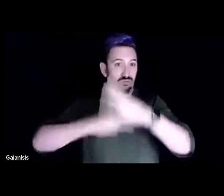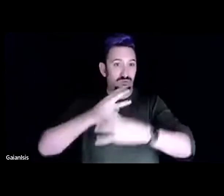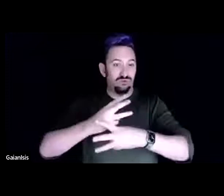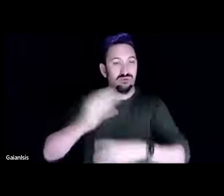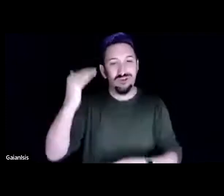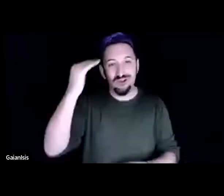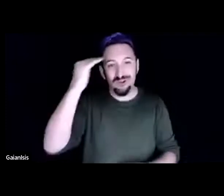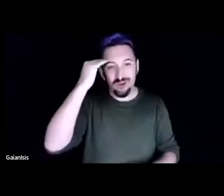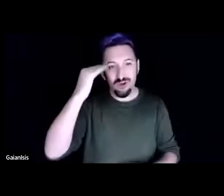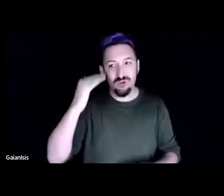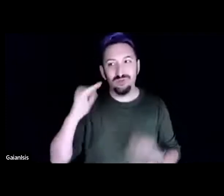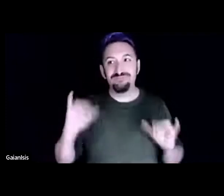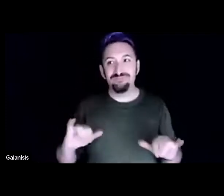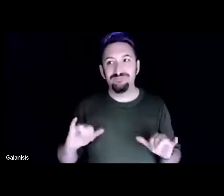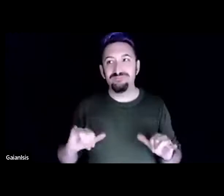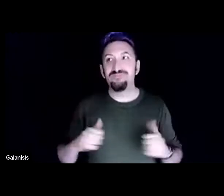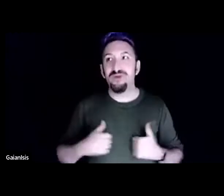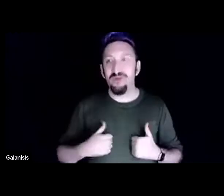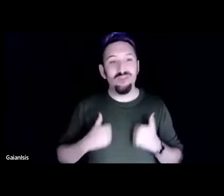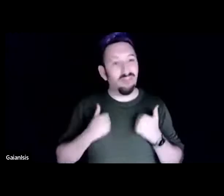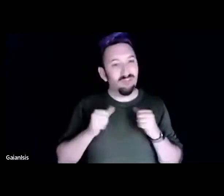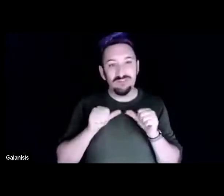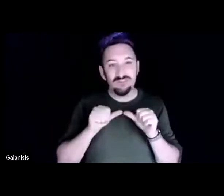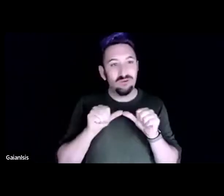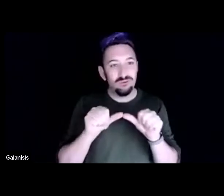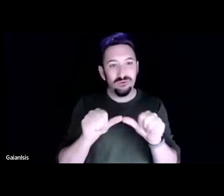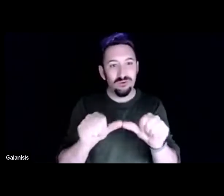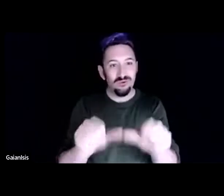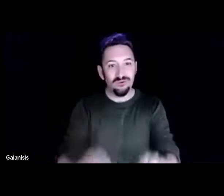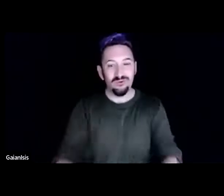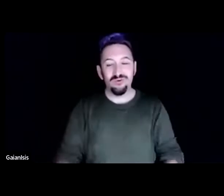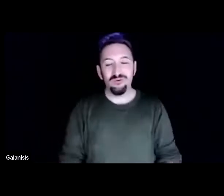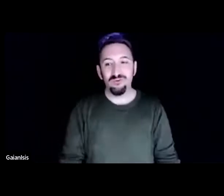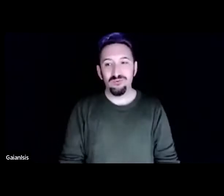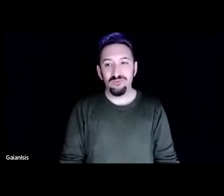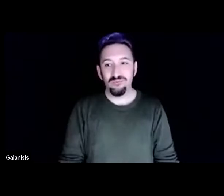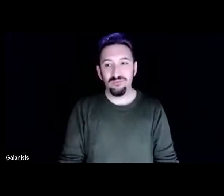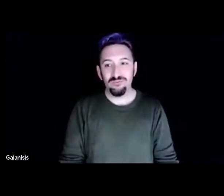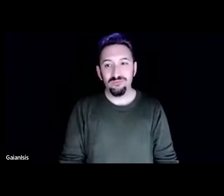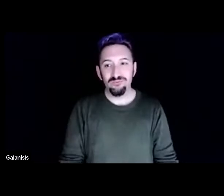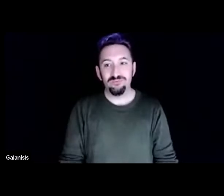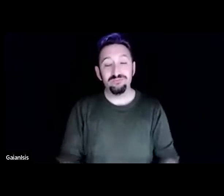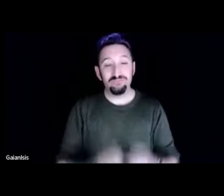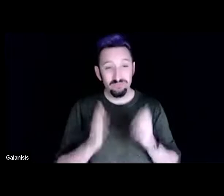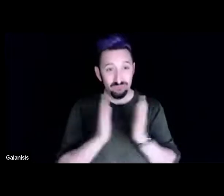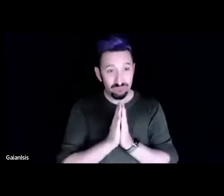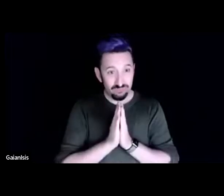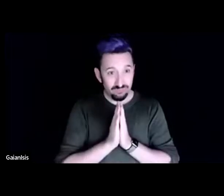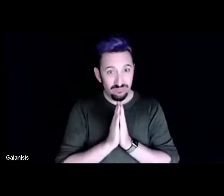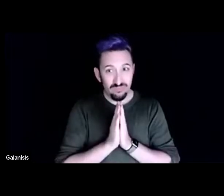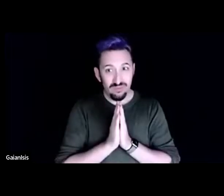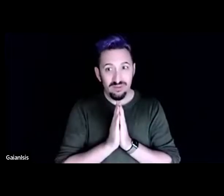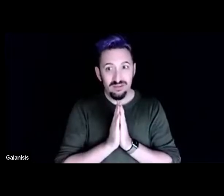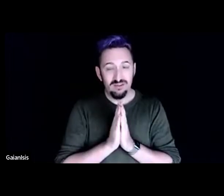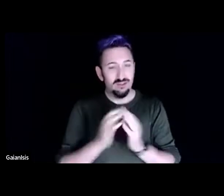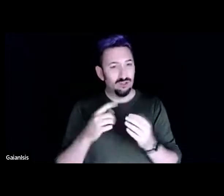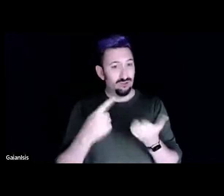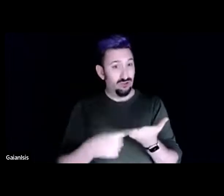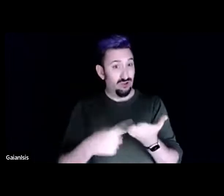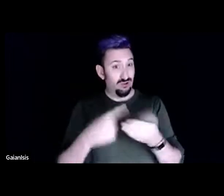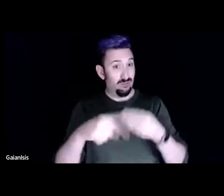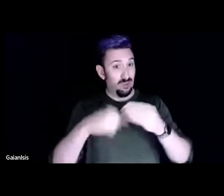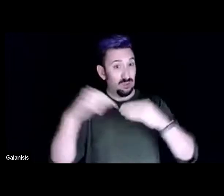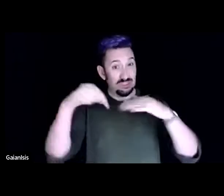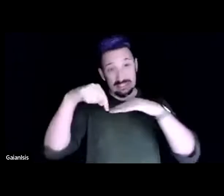goes on um so uh talk about deepening i i never